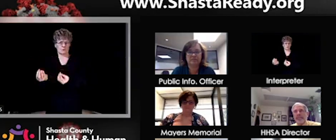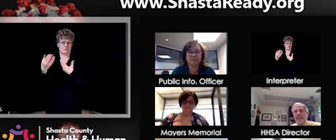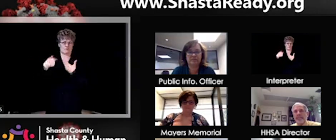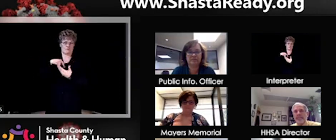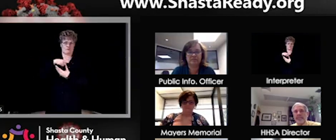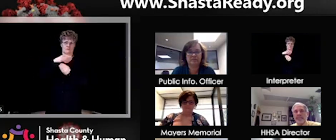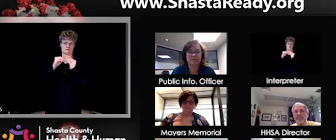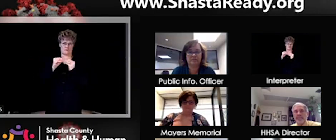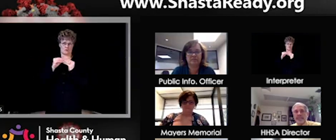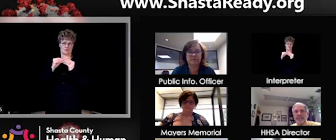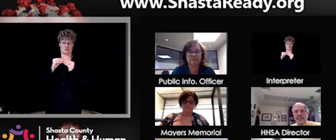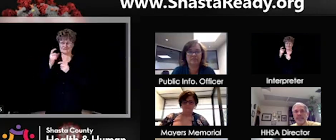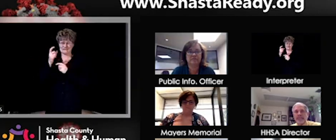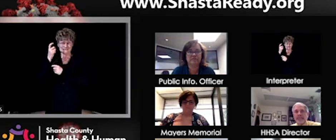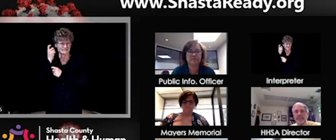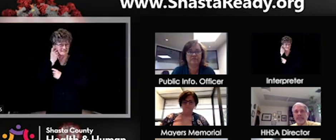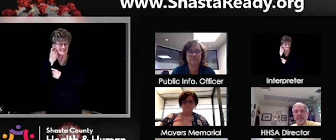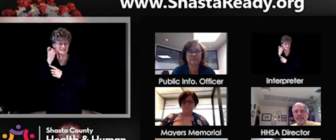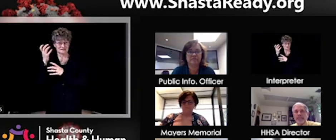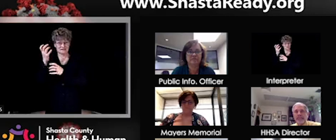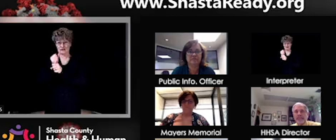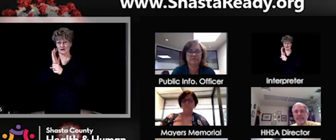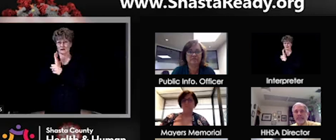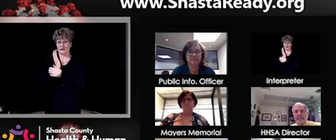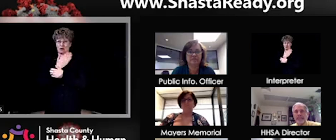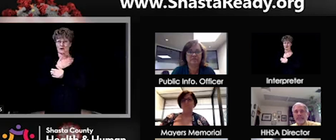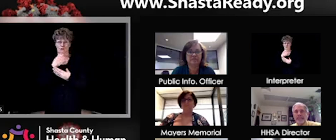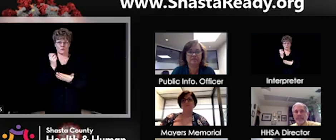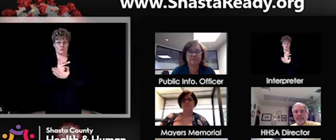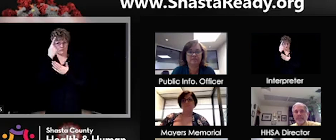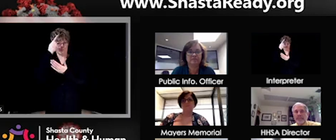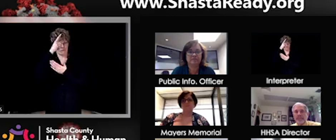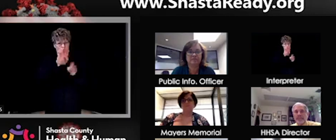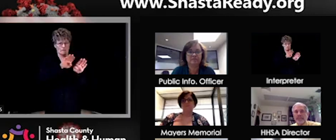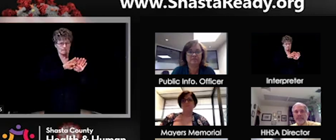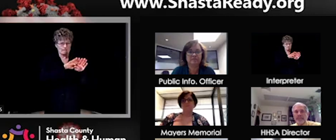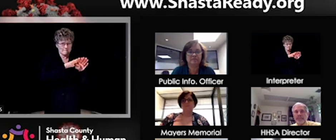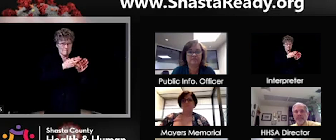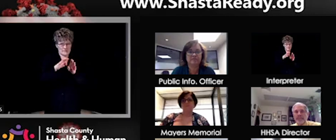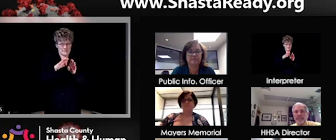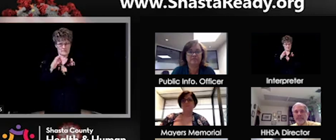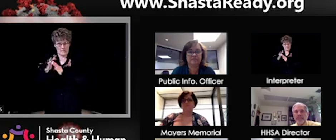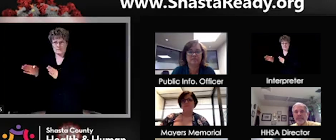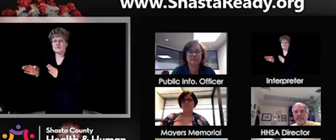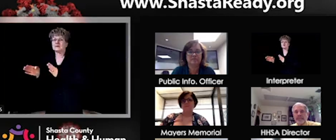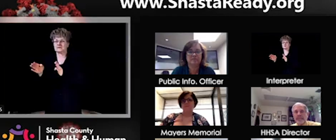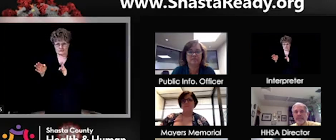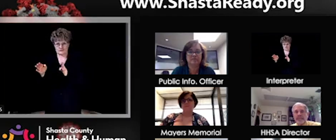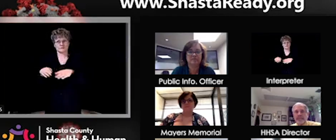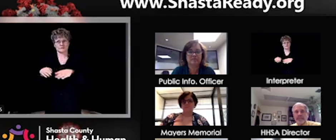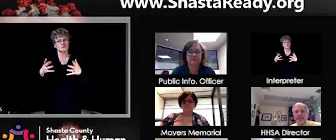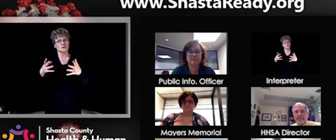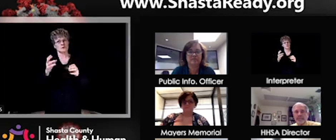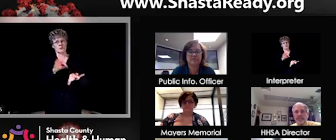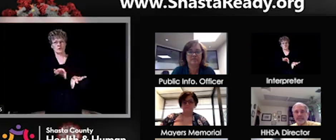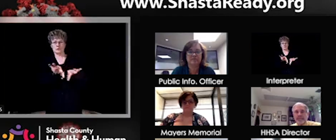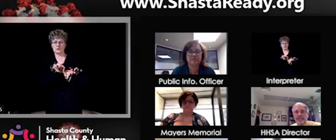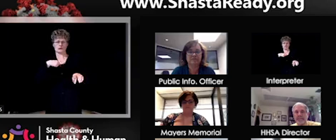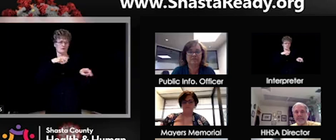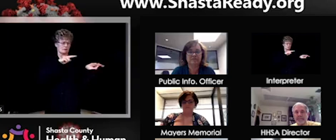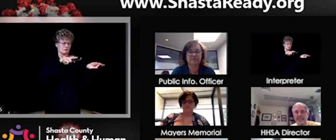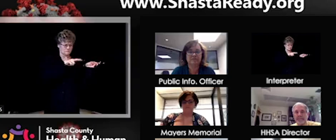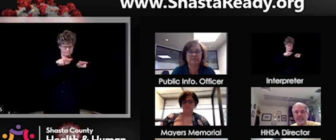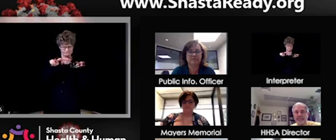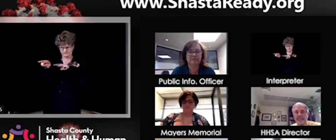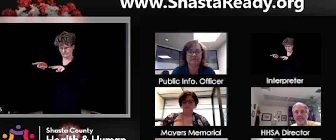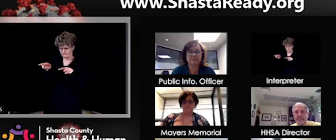really important that we see what happens with what we open now, you know, and we'll be, um, monitoring over the next two to four weeks